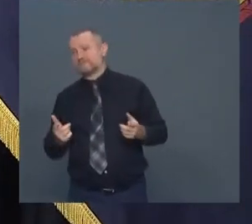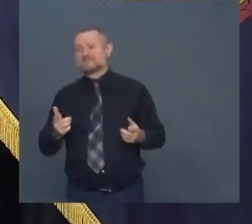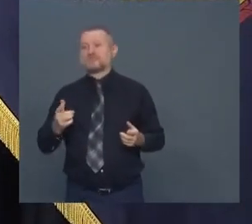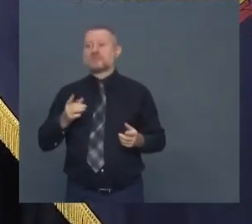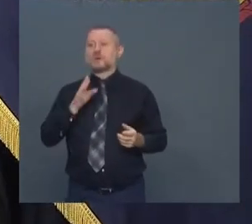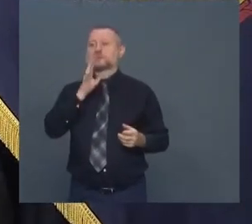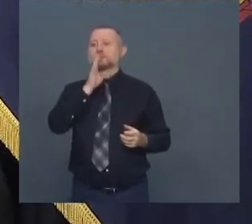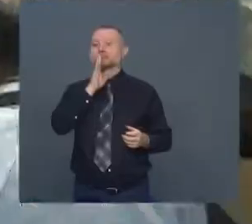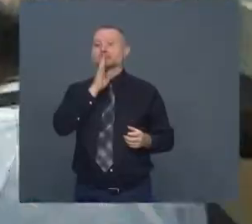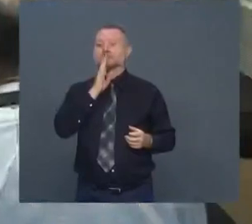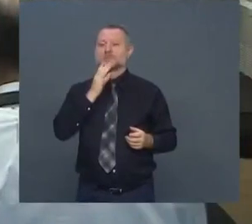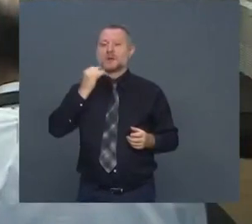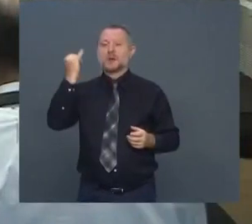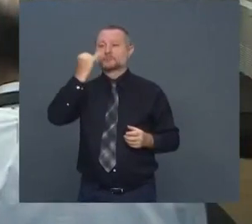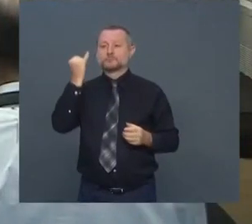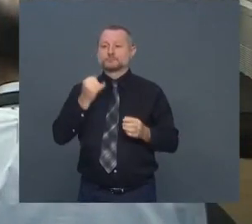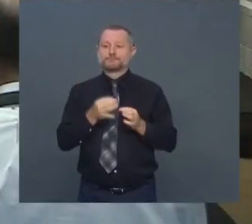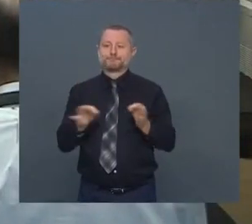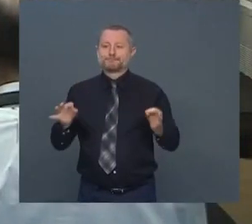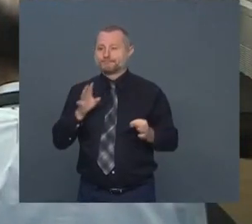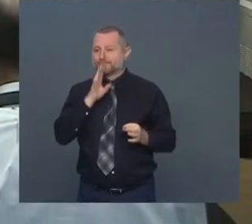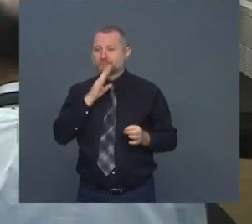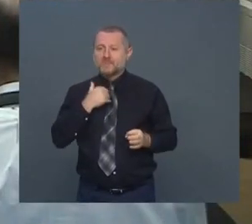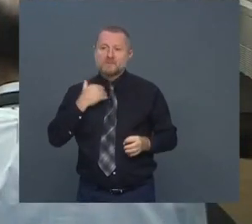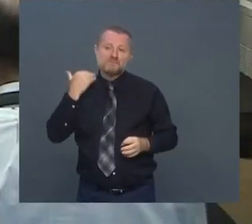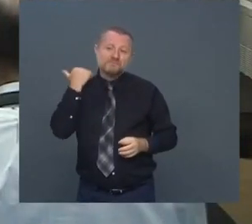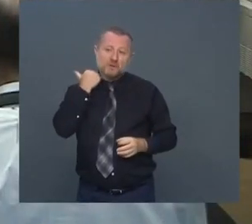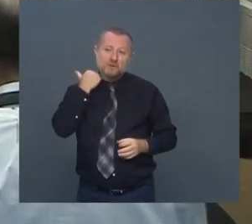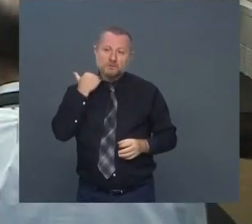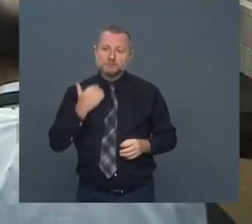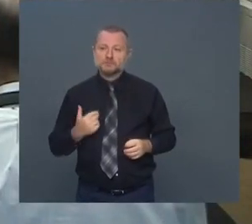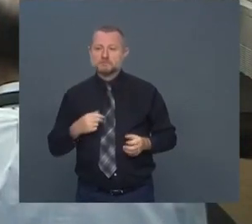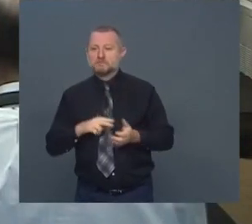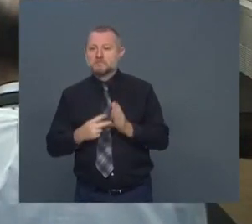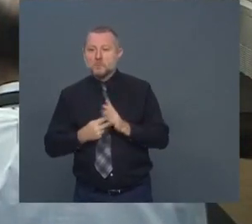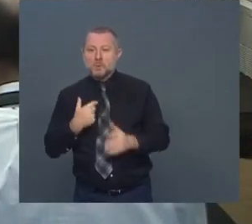let's take one more that means broke that means